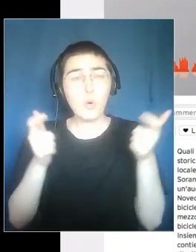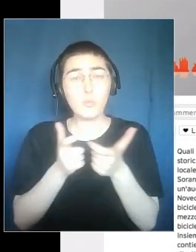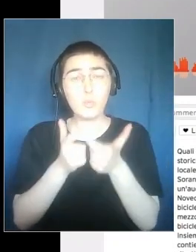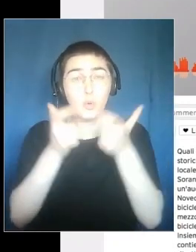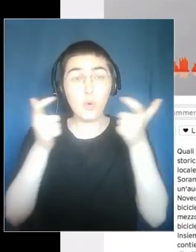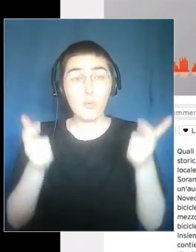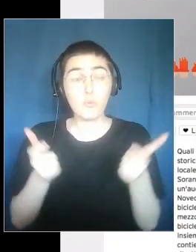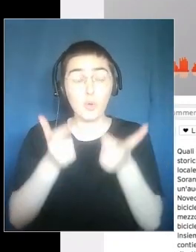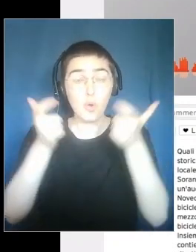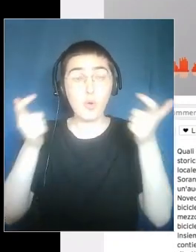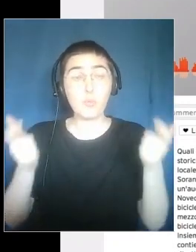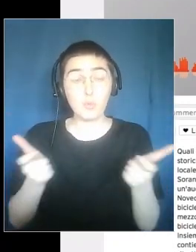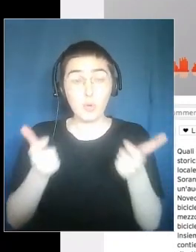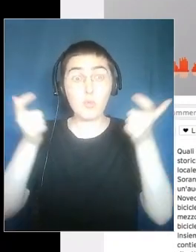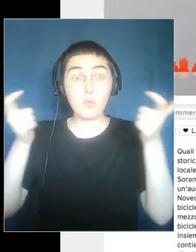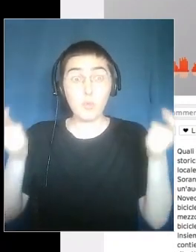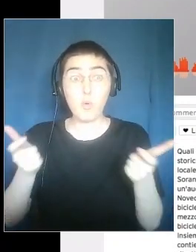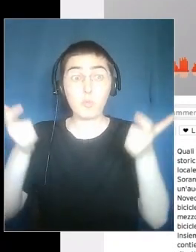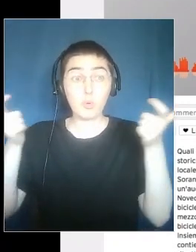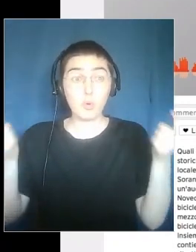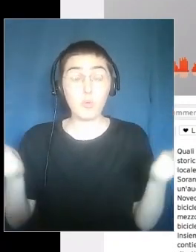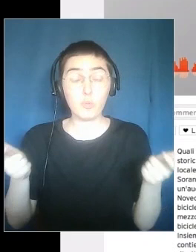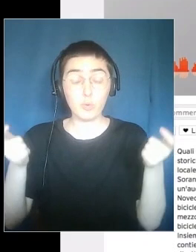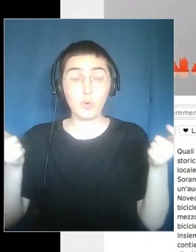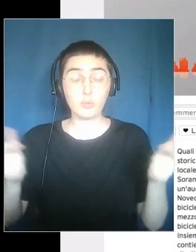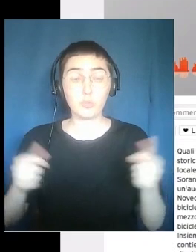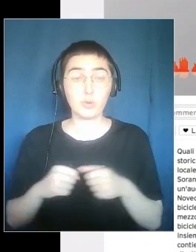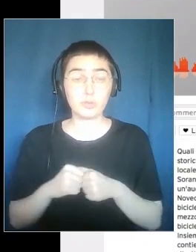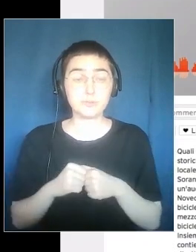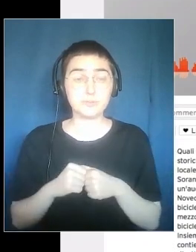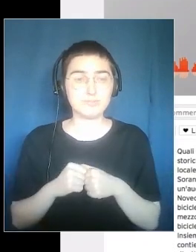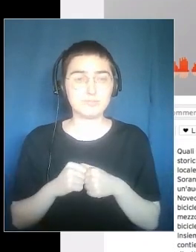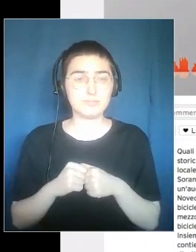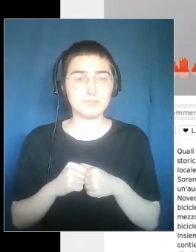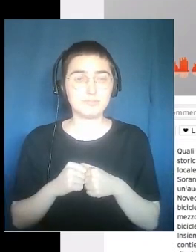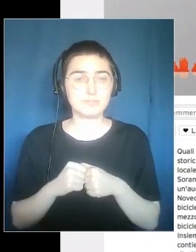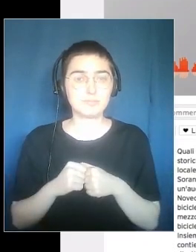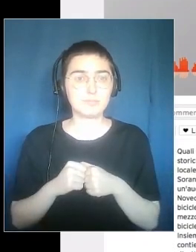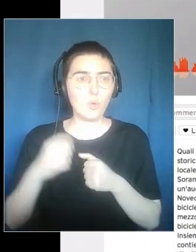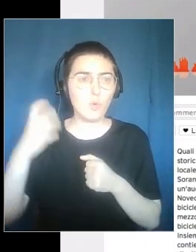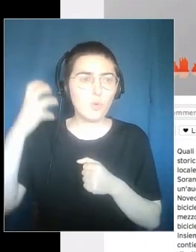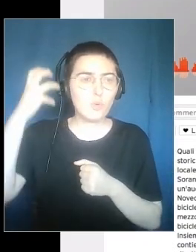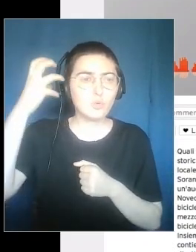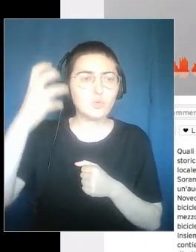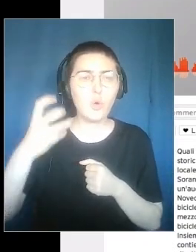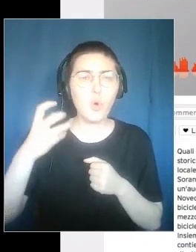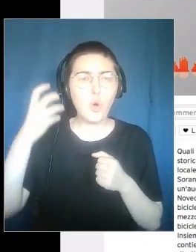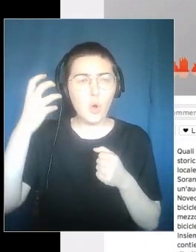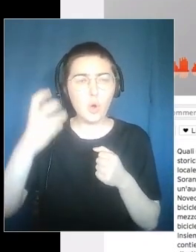Berri, Berri, Berri, Berri, Berri!